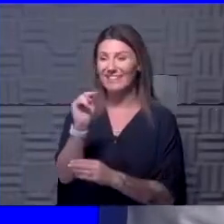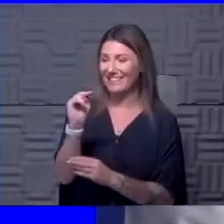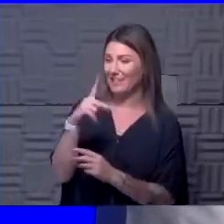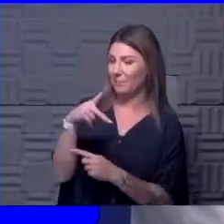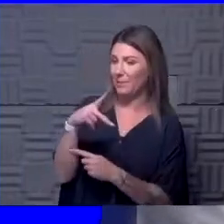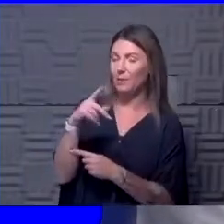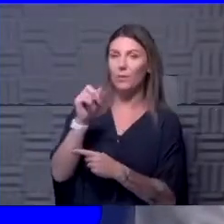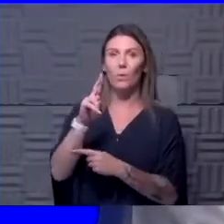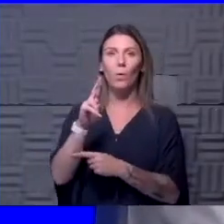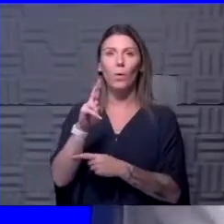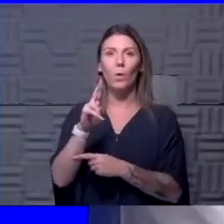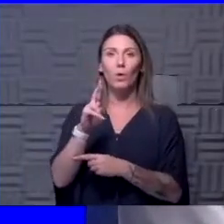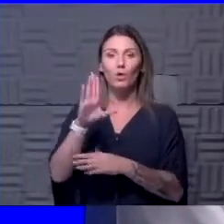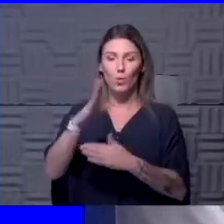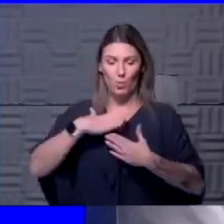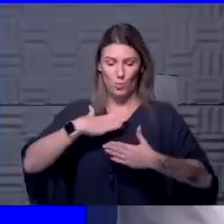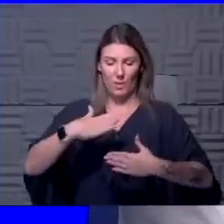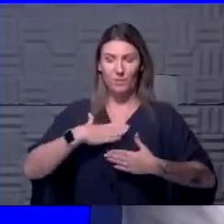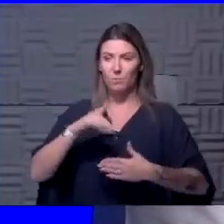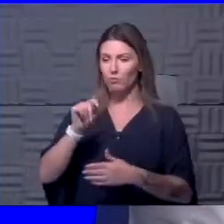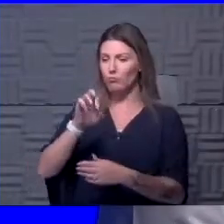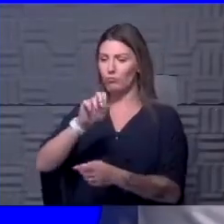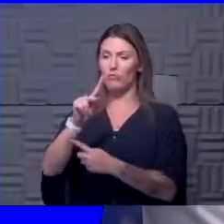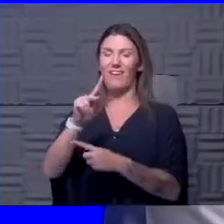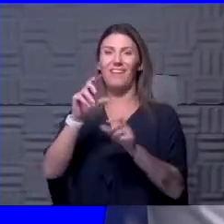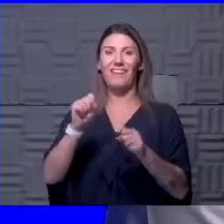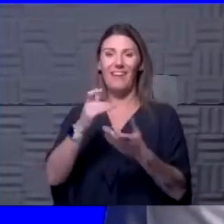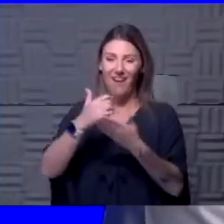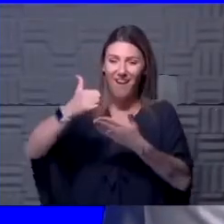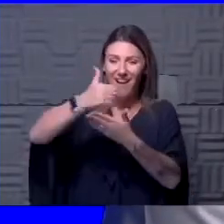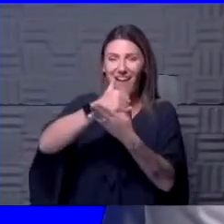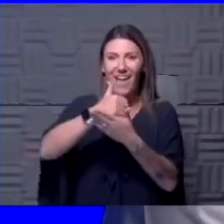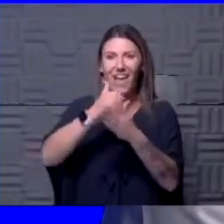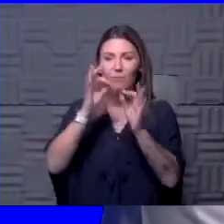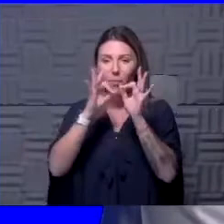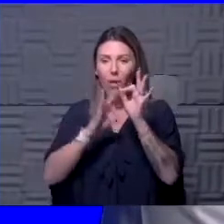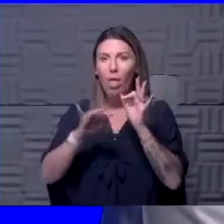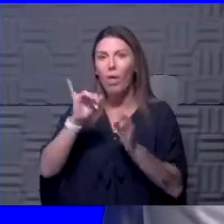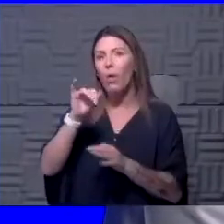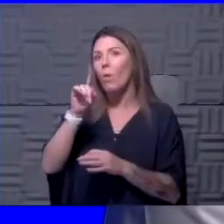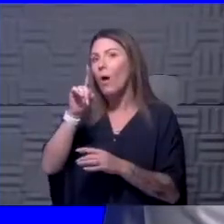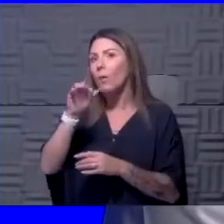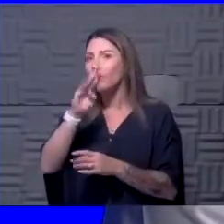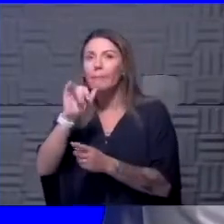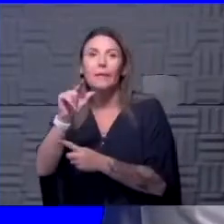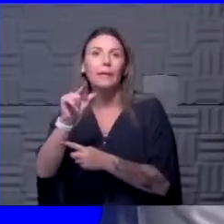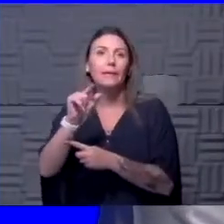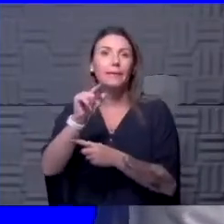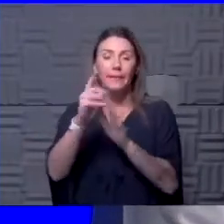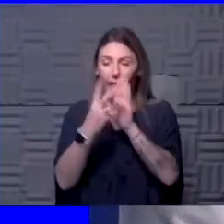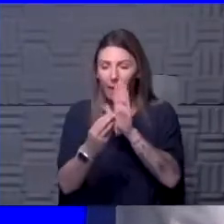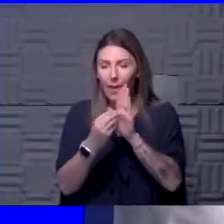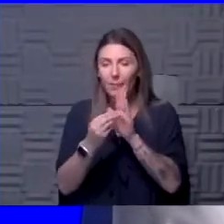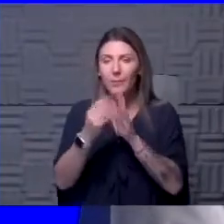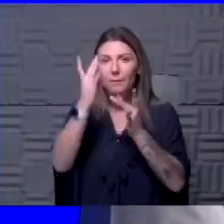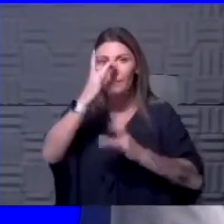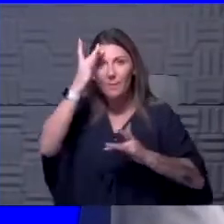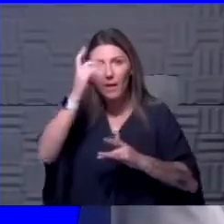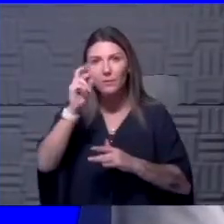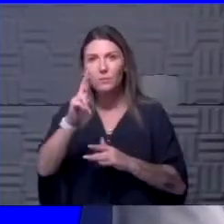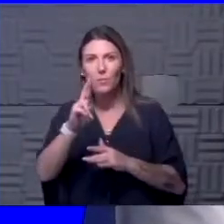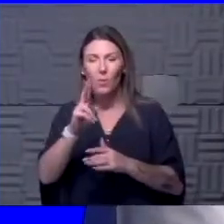your respiratory tract and able to get a million copies of the virus or a million particles of the virus per